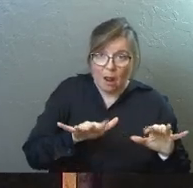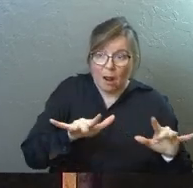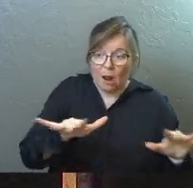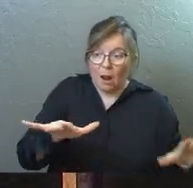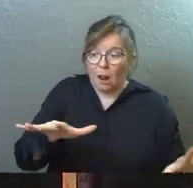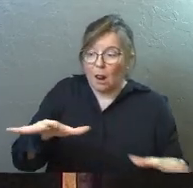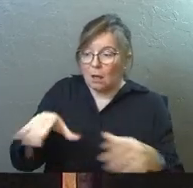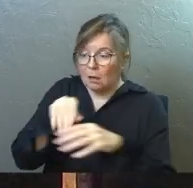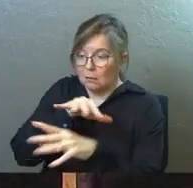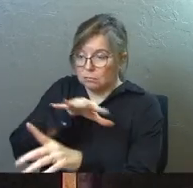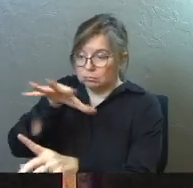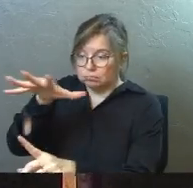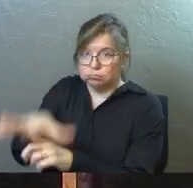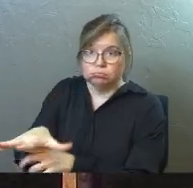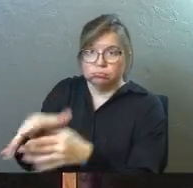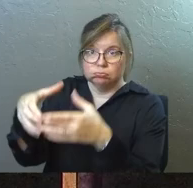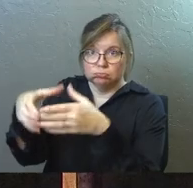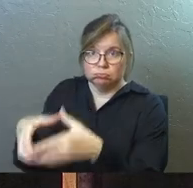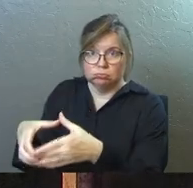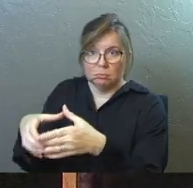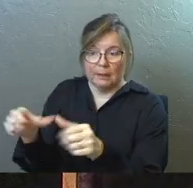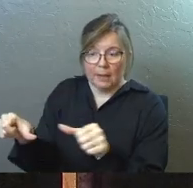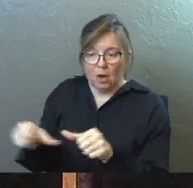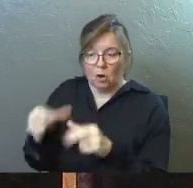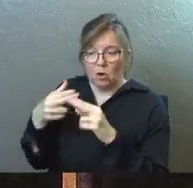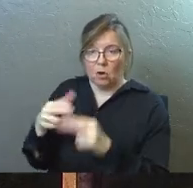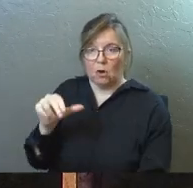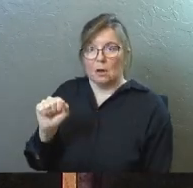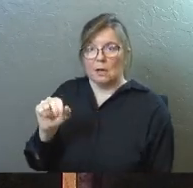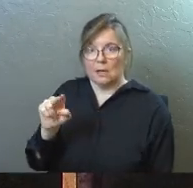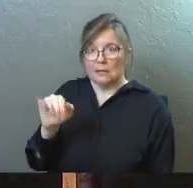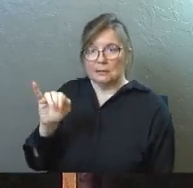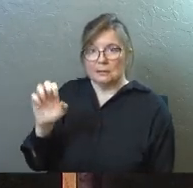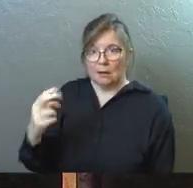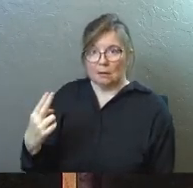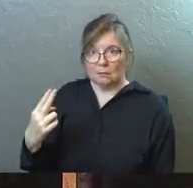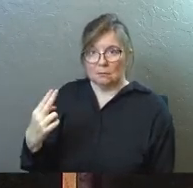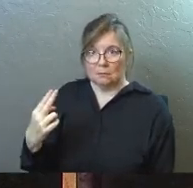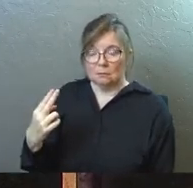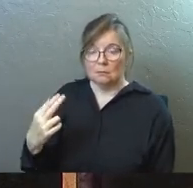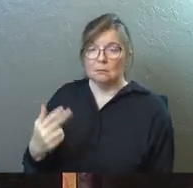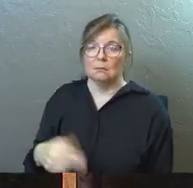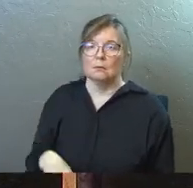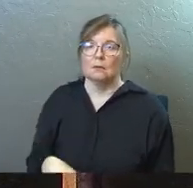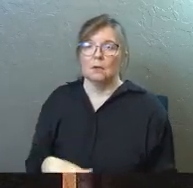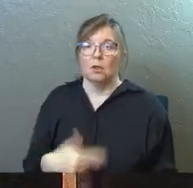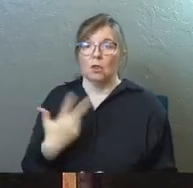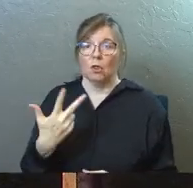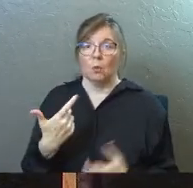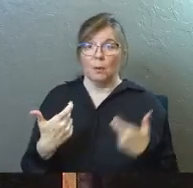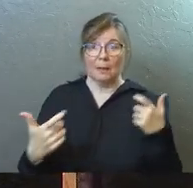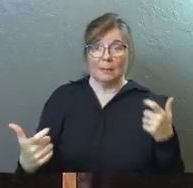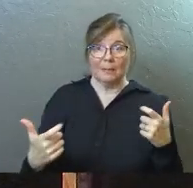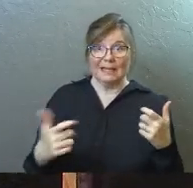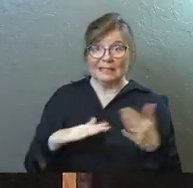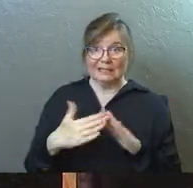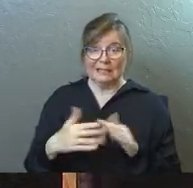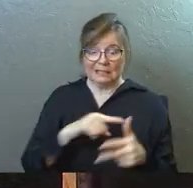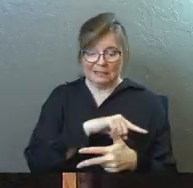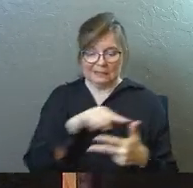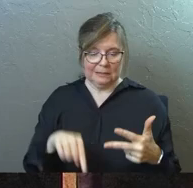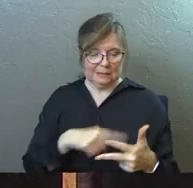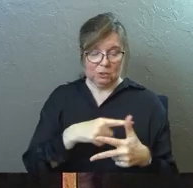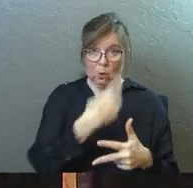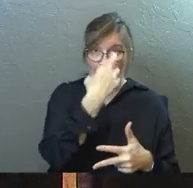hits this major metropolitan area called Antioch, the three top Roman cities would have been Rome itself,